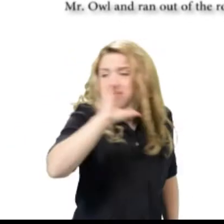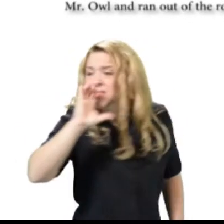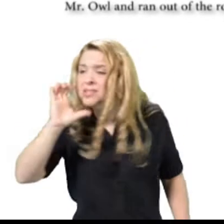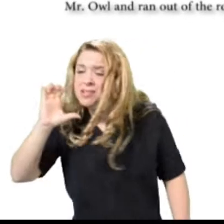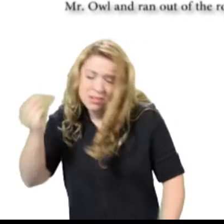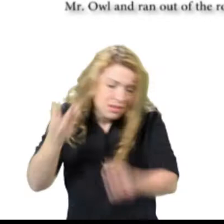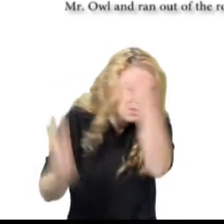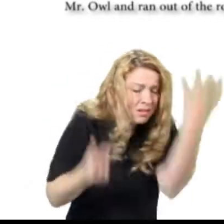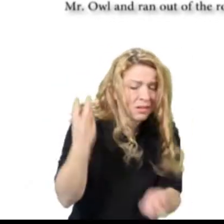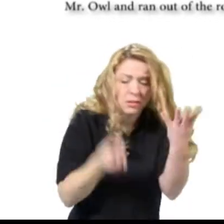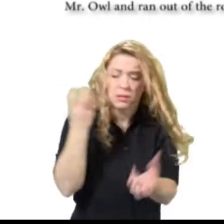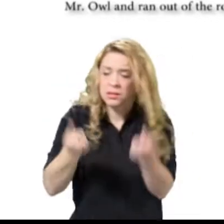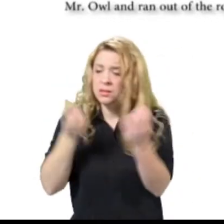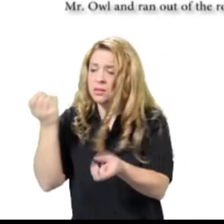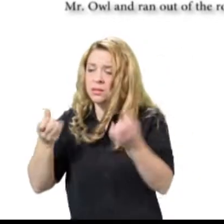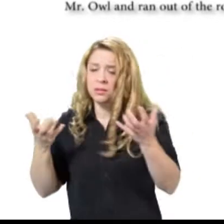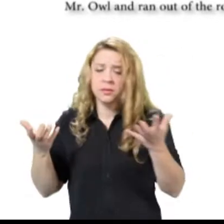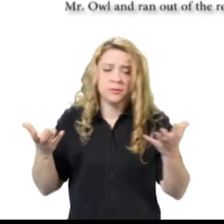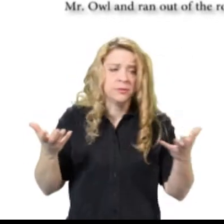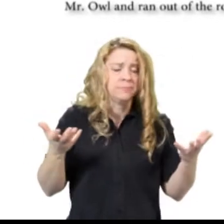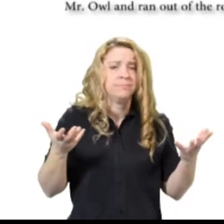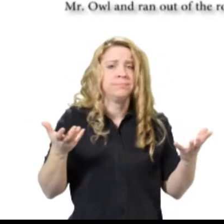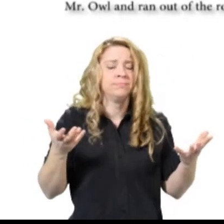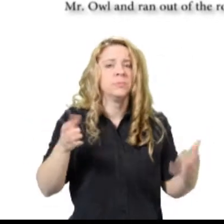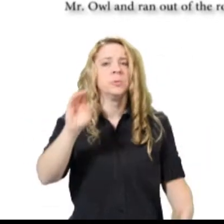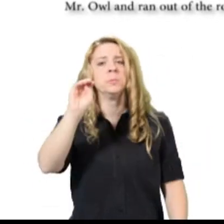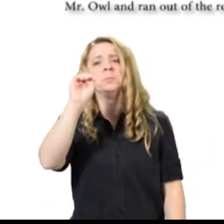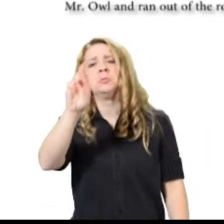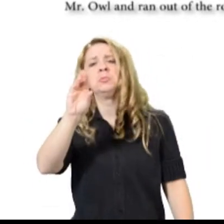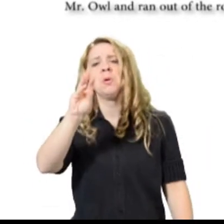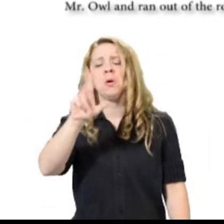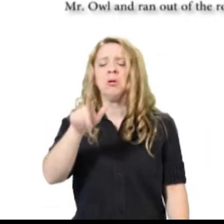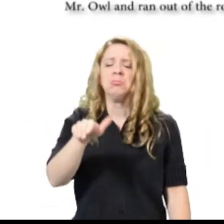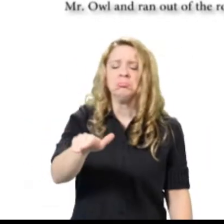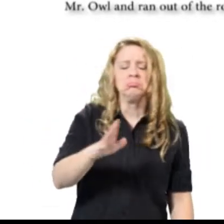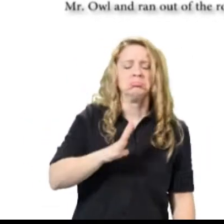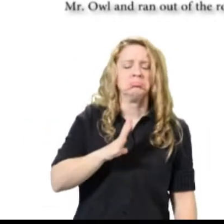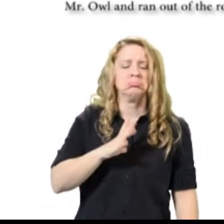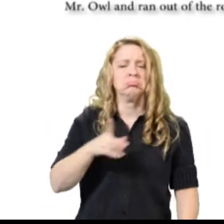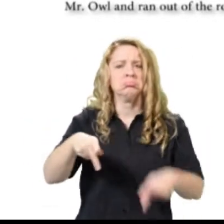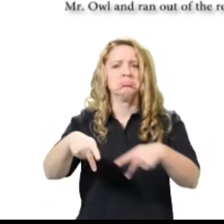After Franklin looked everywhere, Mr. Owl let him phone home.